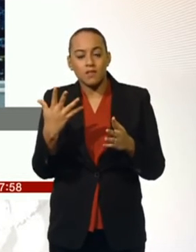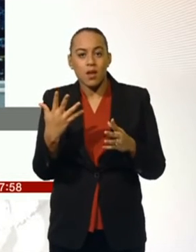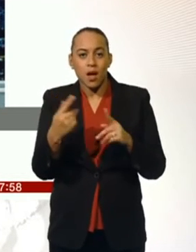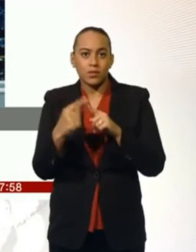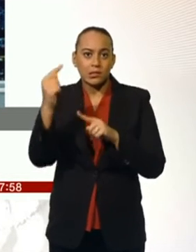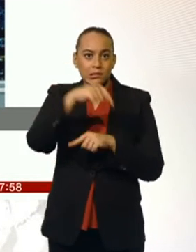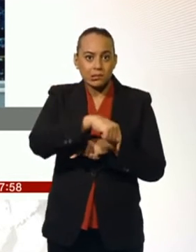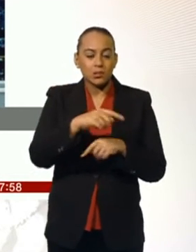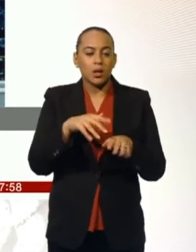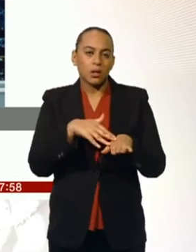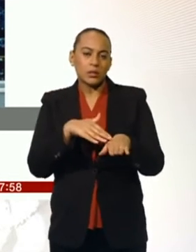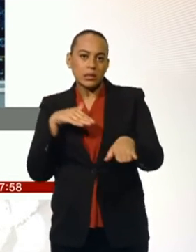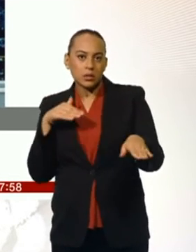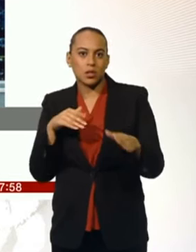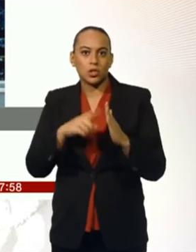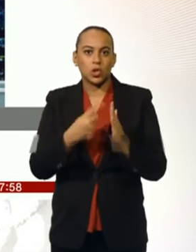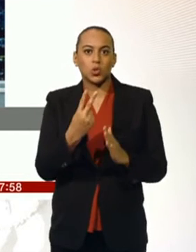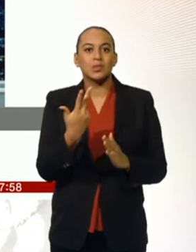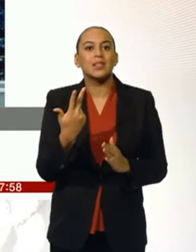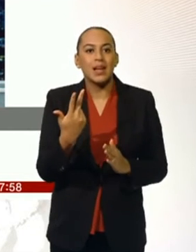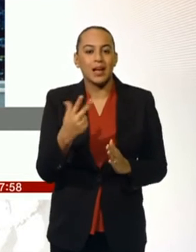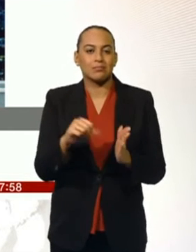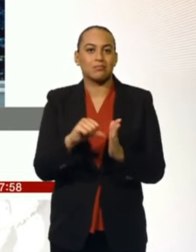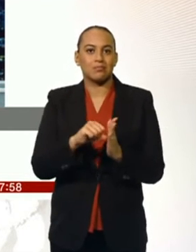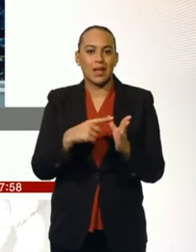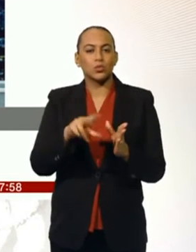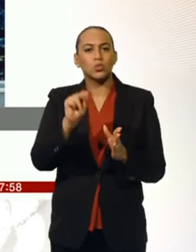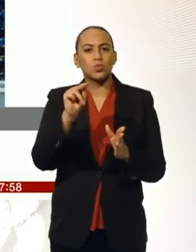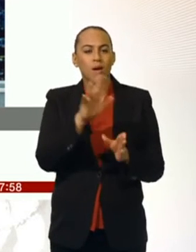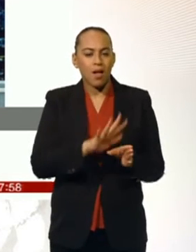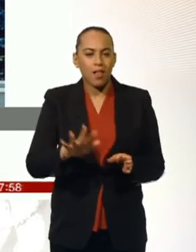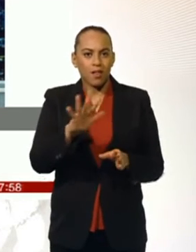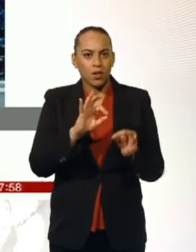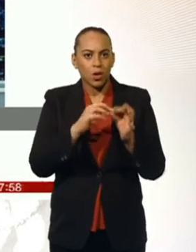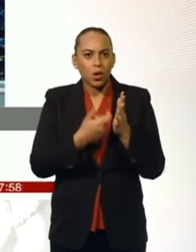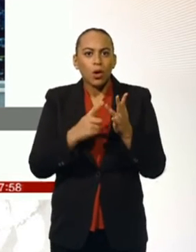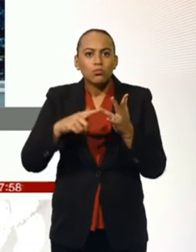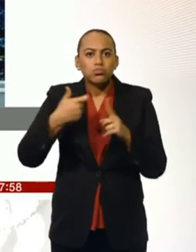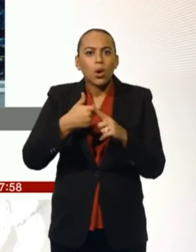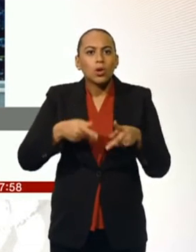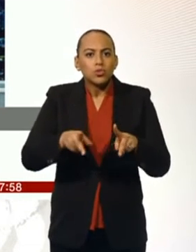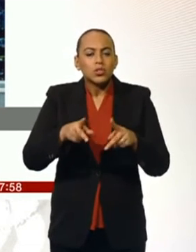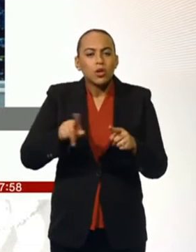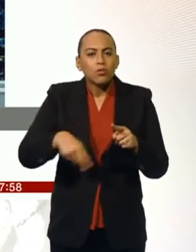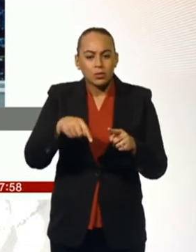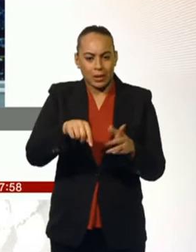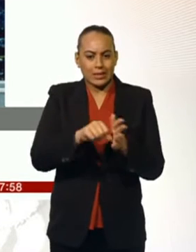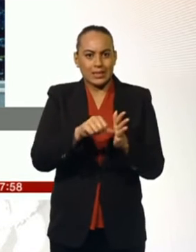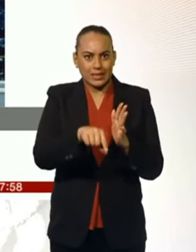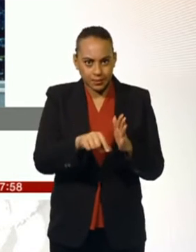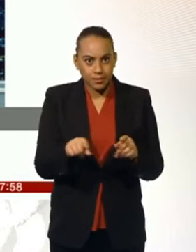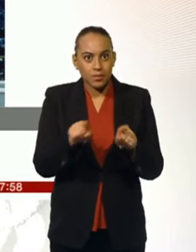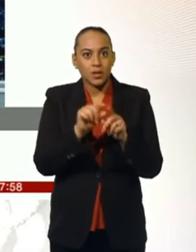That's following an accident just after junction 28 for the A12 at the Brook Street roundabout. In Bromley, there are lane